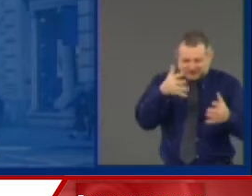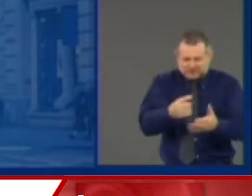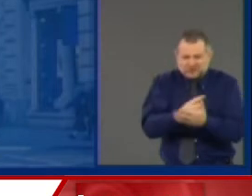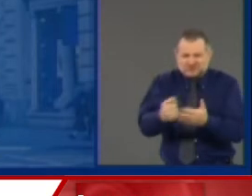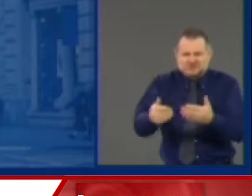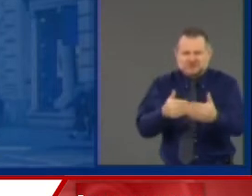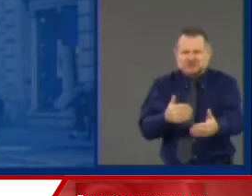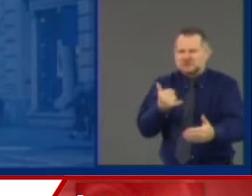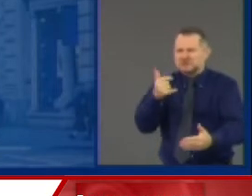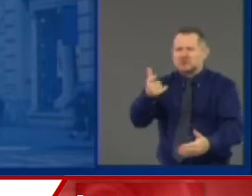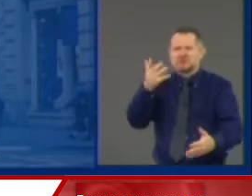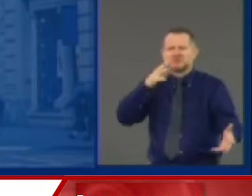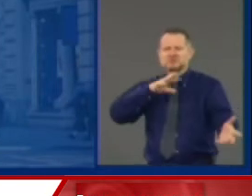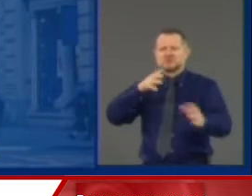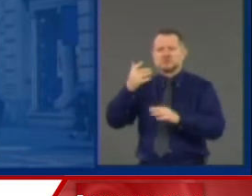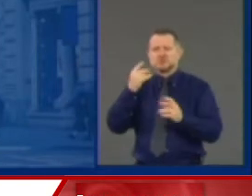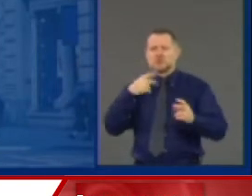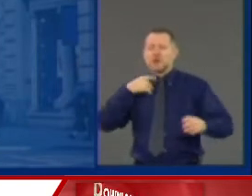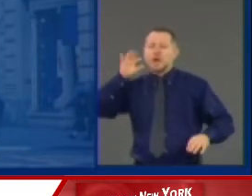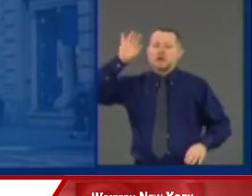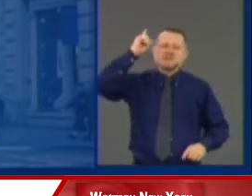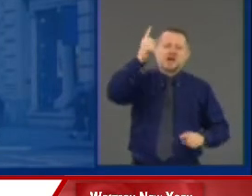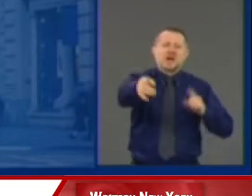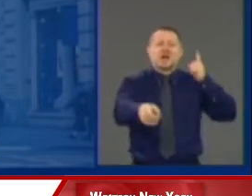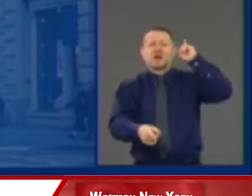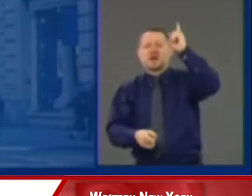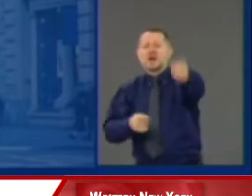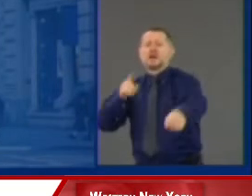Control the spread, control the spread, control the spread.